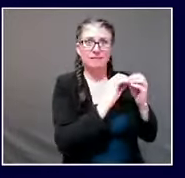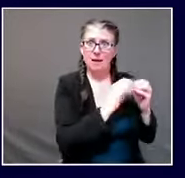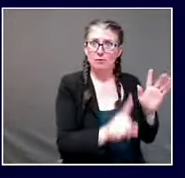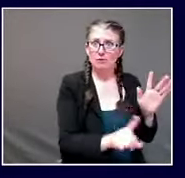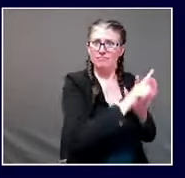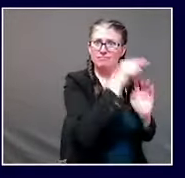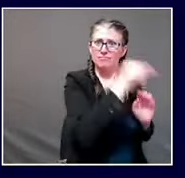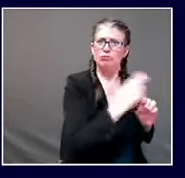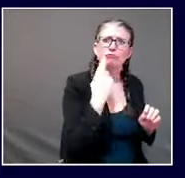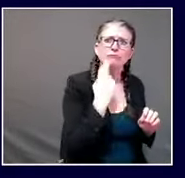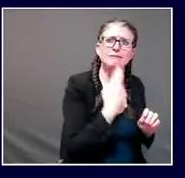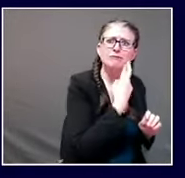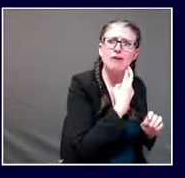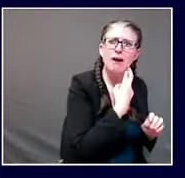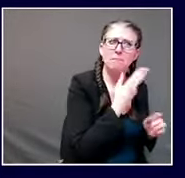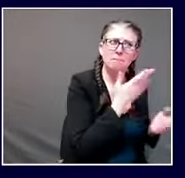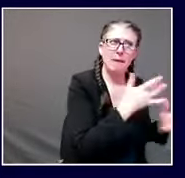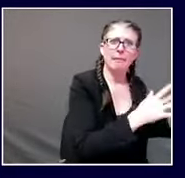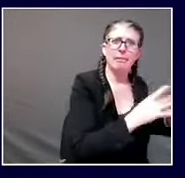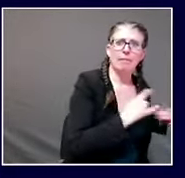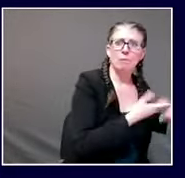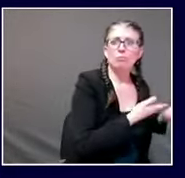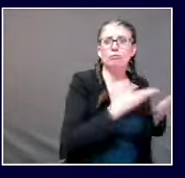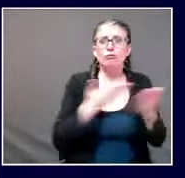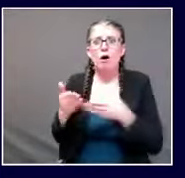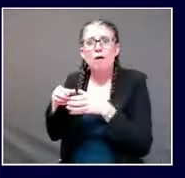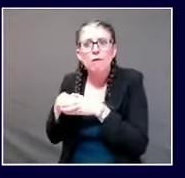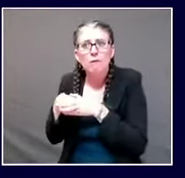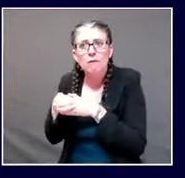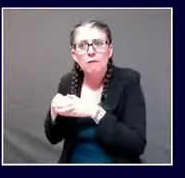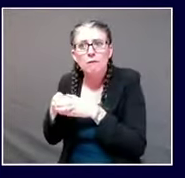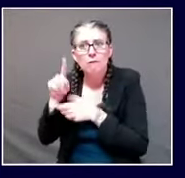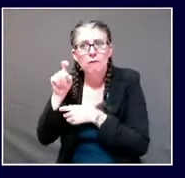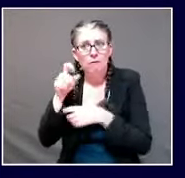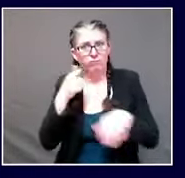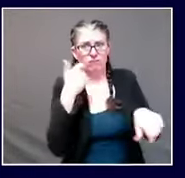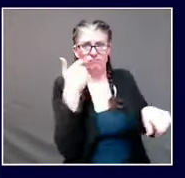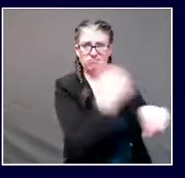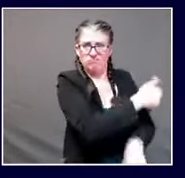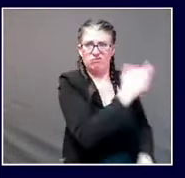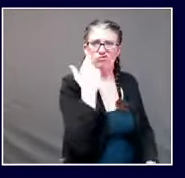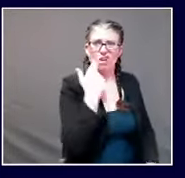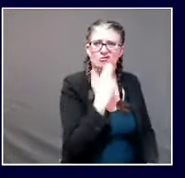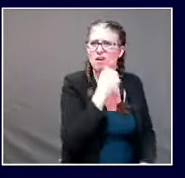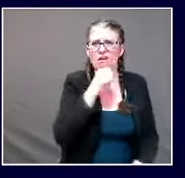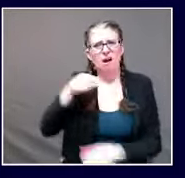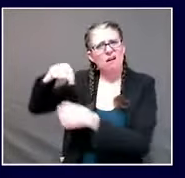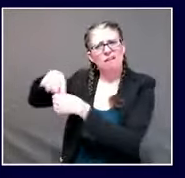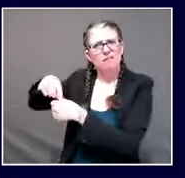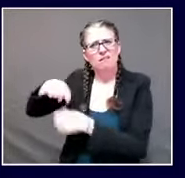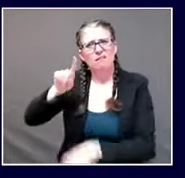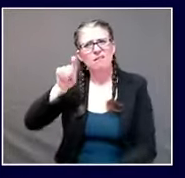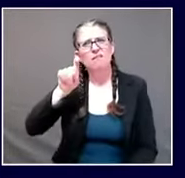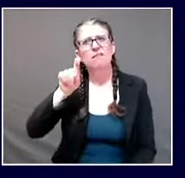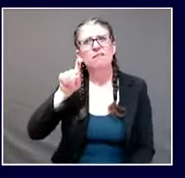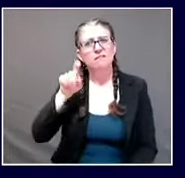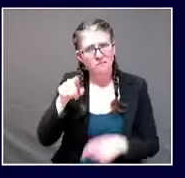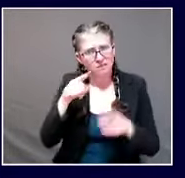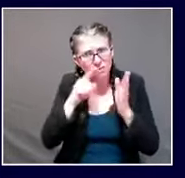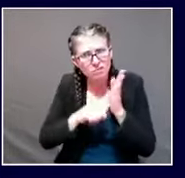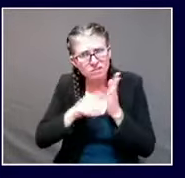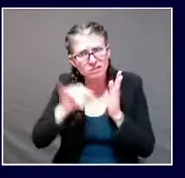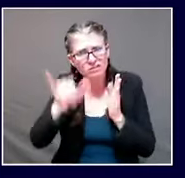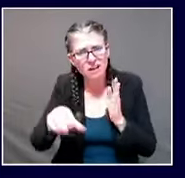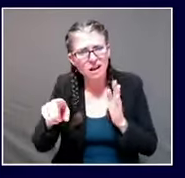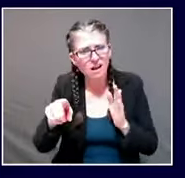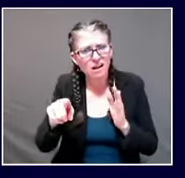is the is these kind of sources described consistent with what you found yep i'm uh definitely well familiar with that